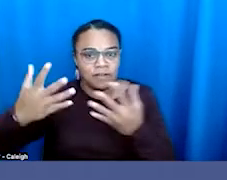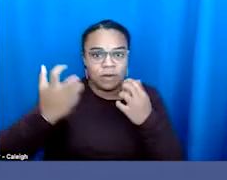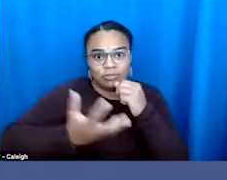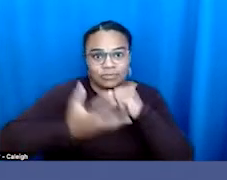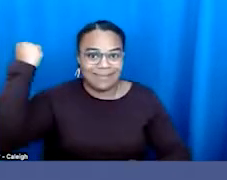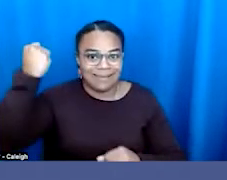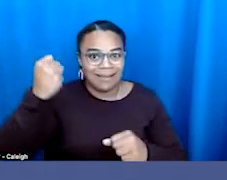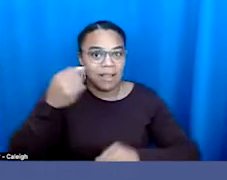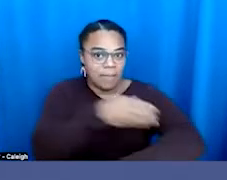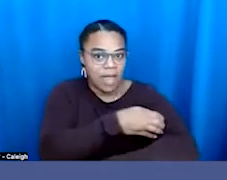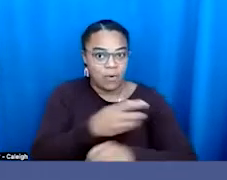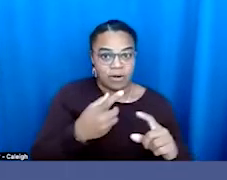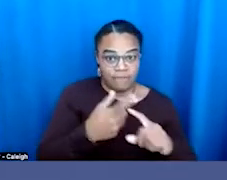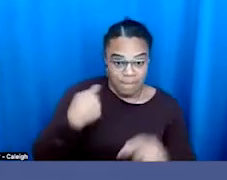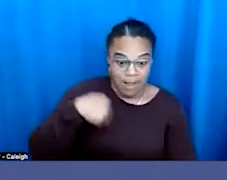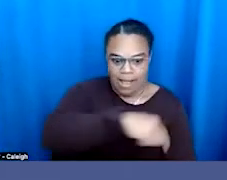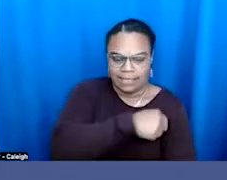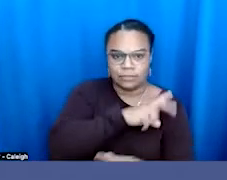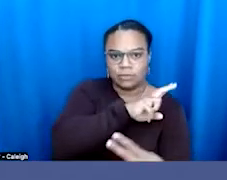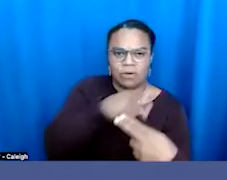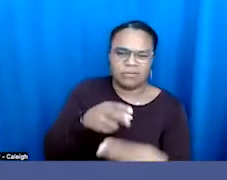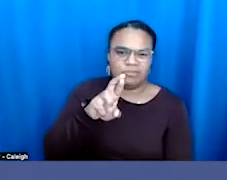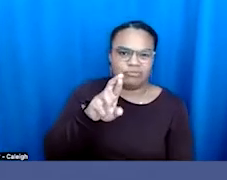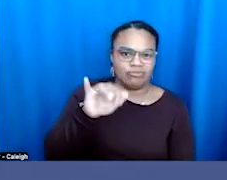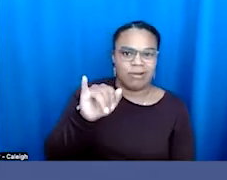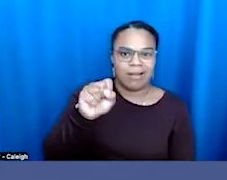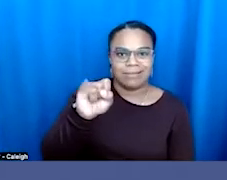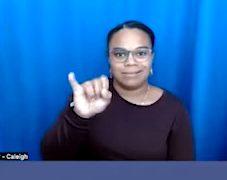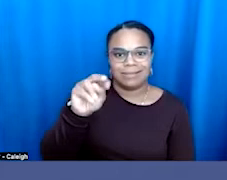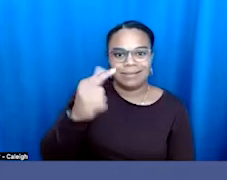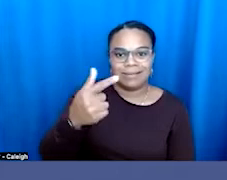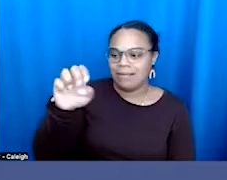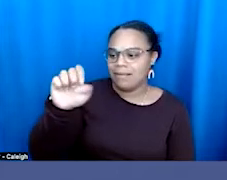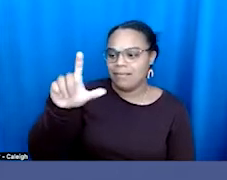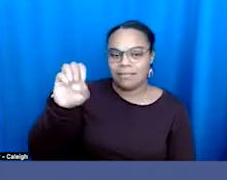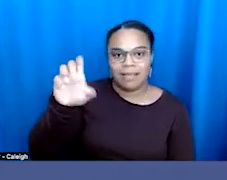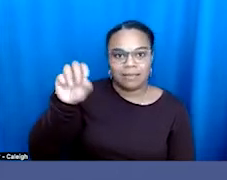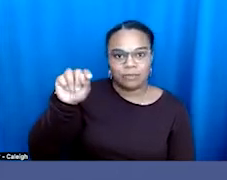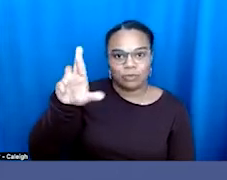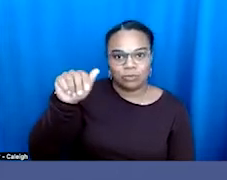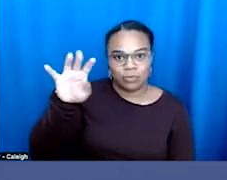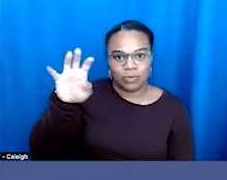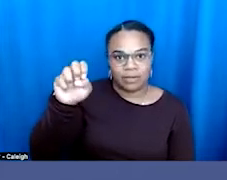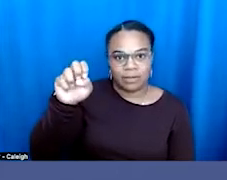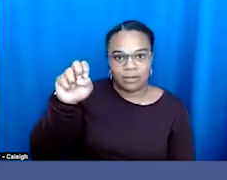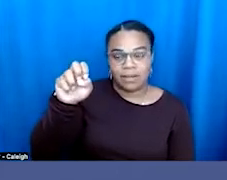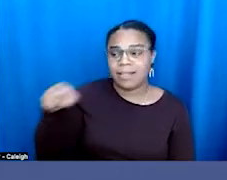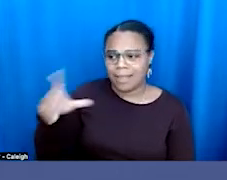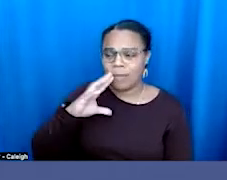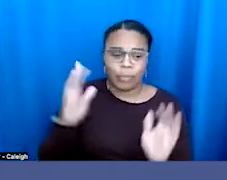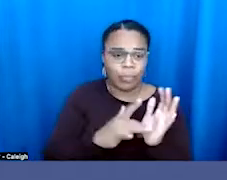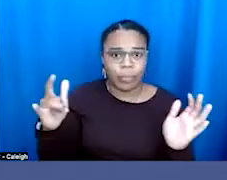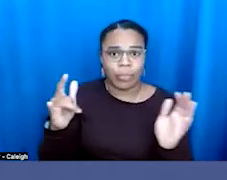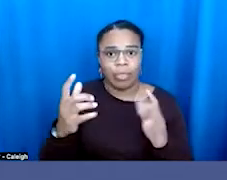which is the rising electorate, right? We are a means to an end and they will do anything and we are